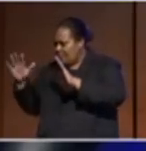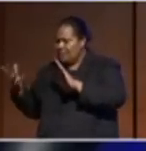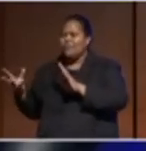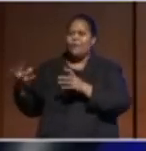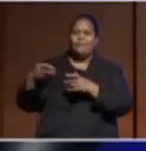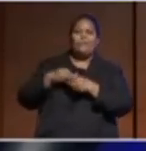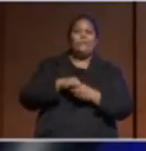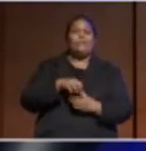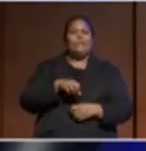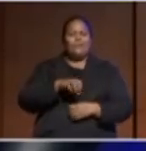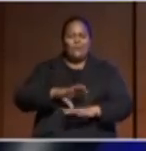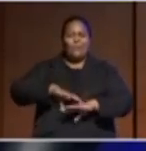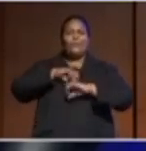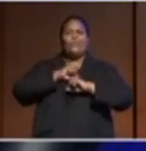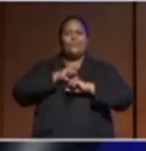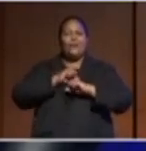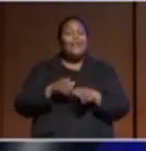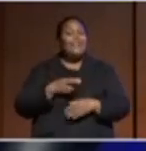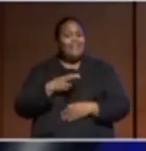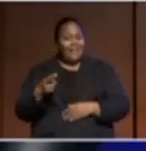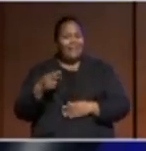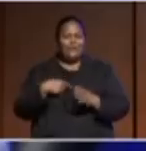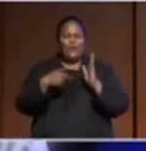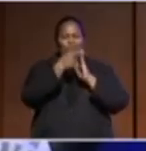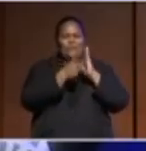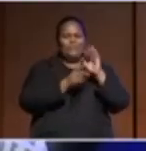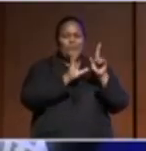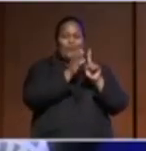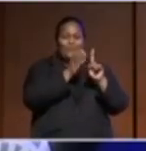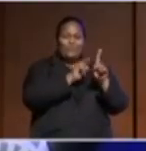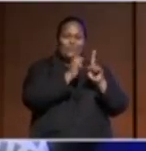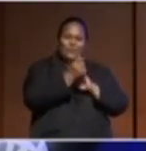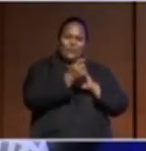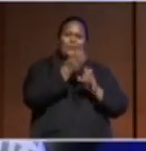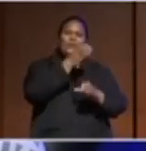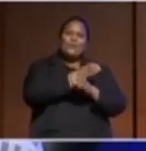principles of custom and tradition, and especially our Christian faith.